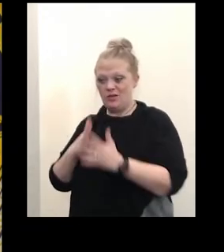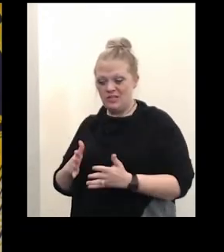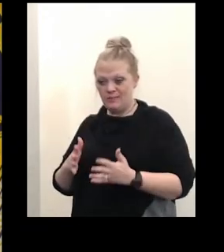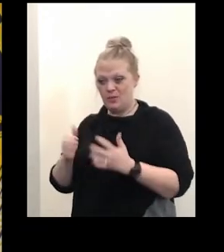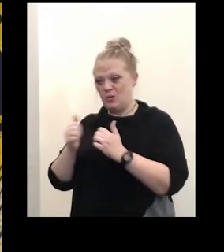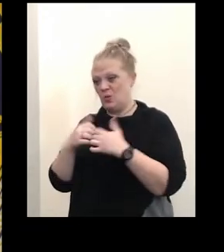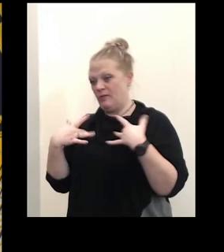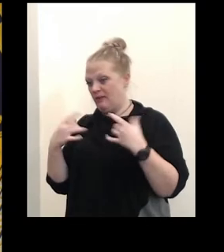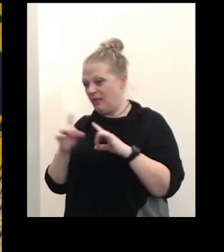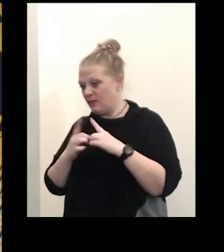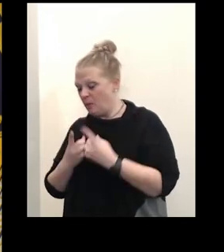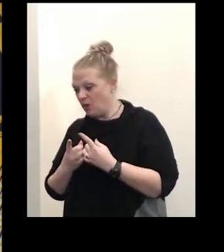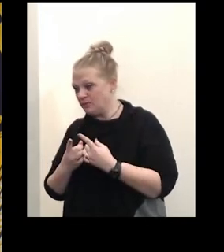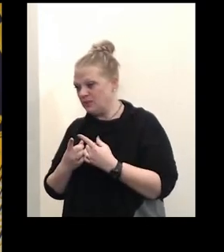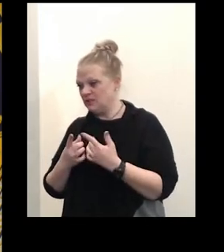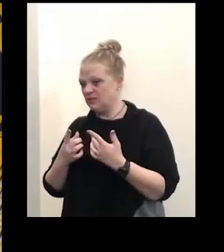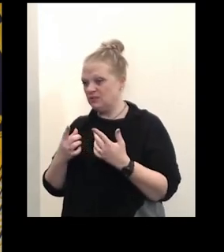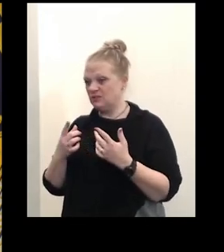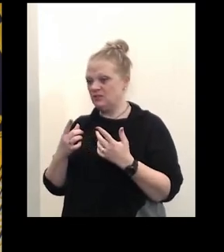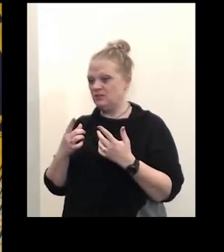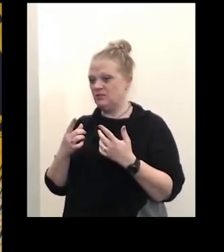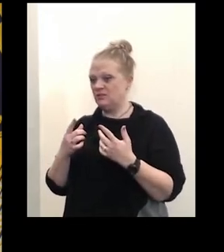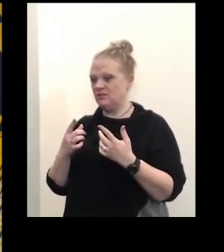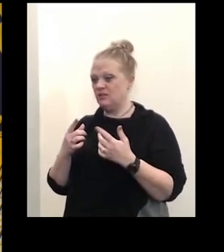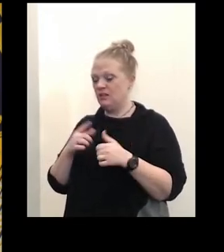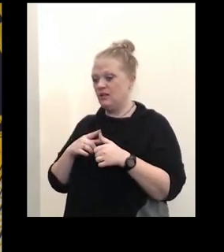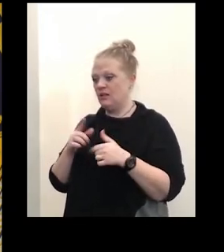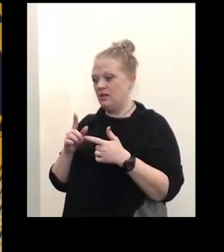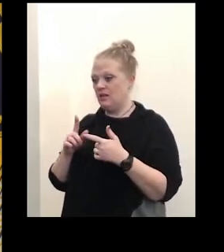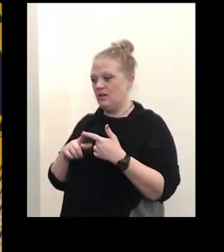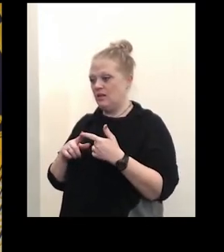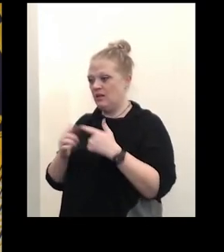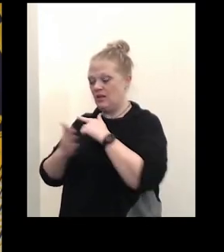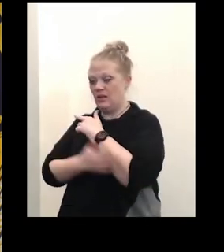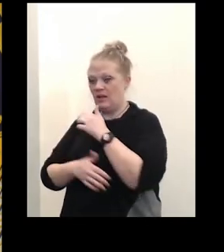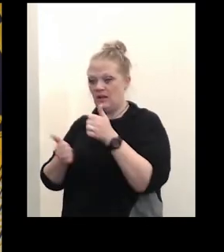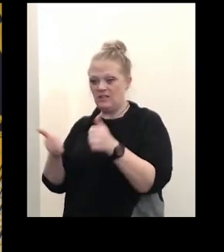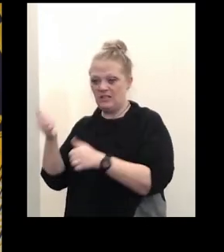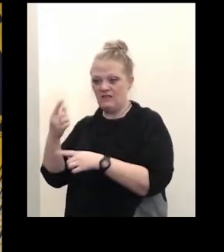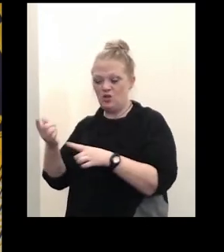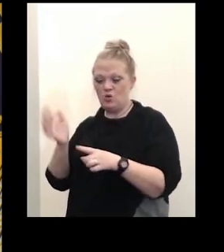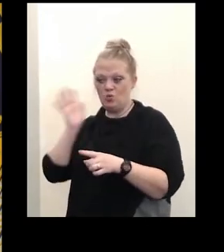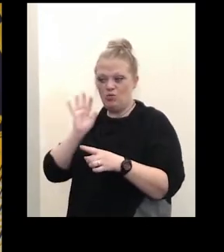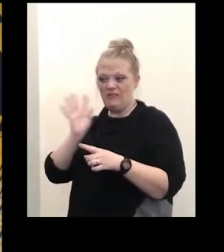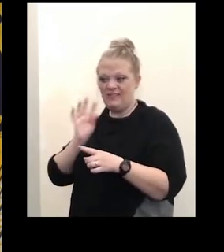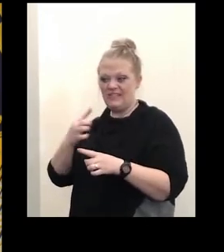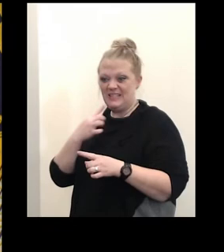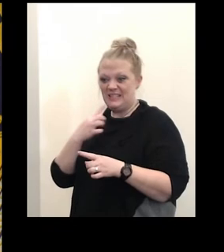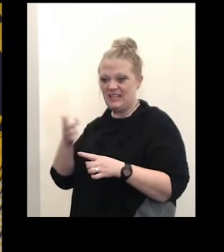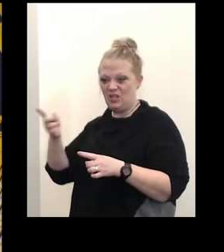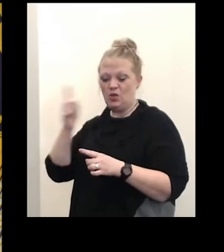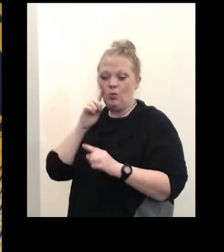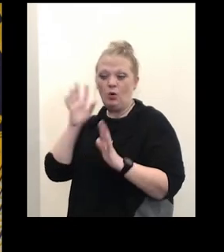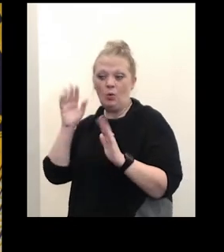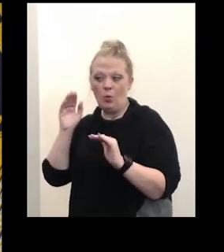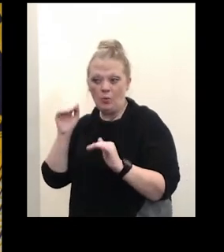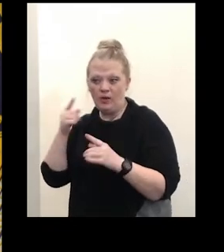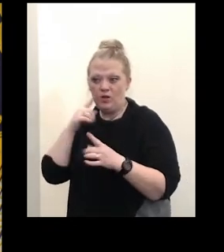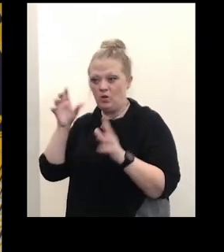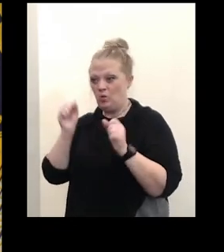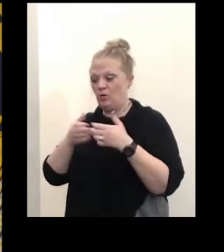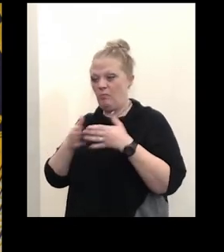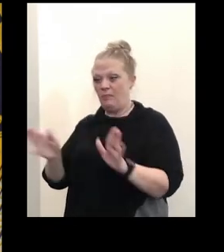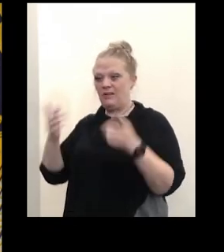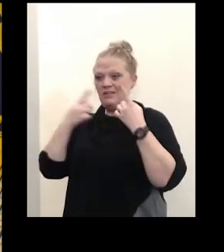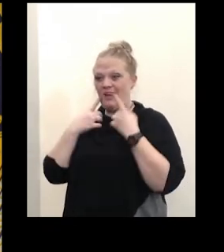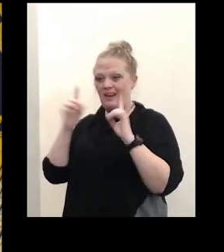is undertaking uh and on an unrelated matter uh for the county executive you had previously stated that you were hopeful that you would be able to publicly announce the